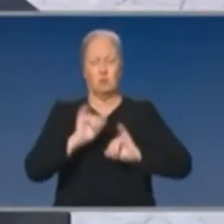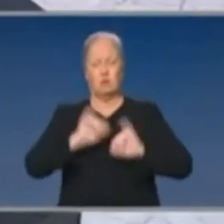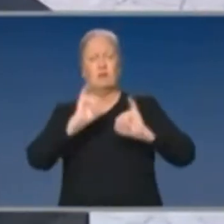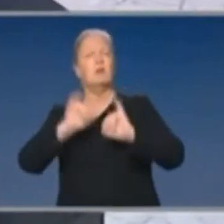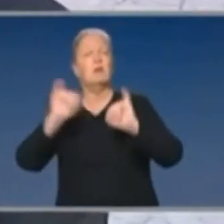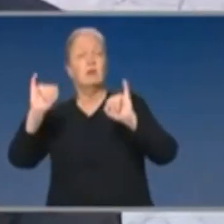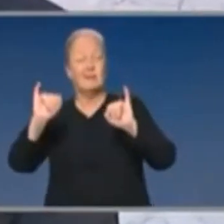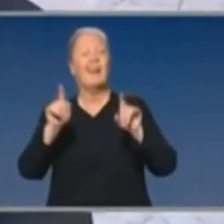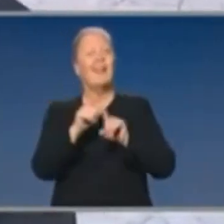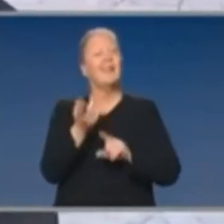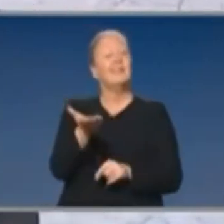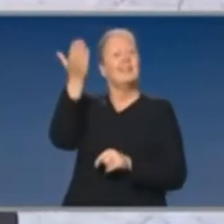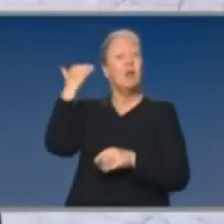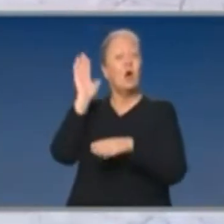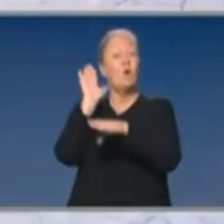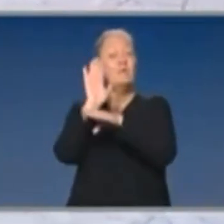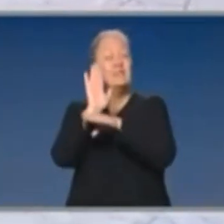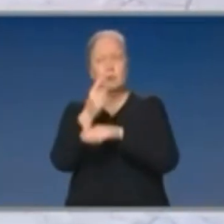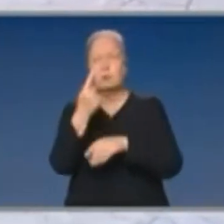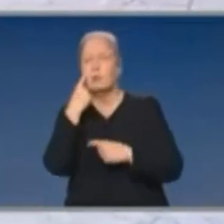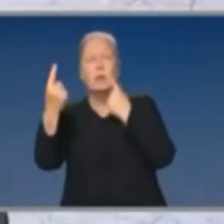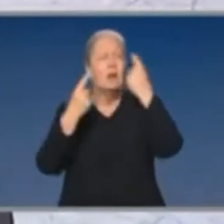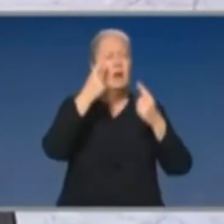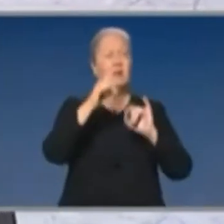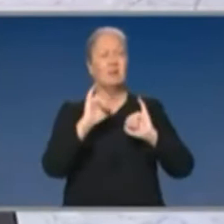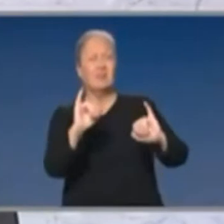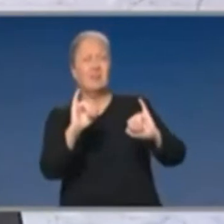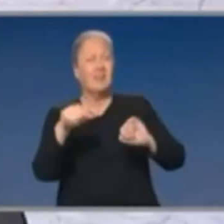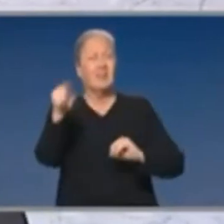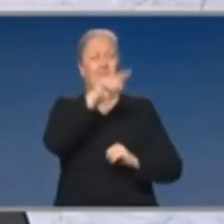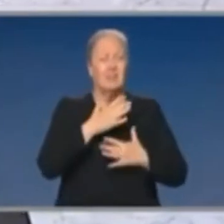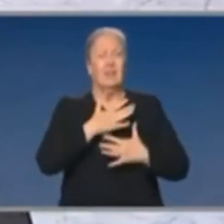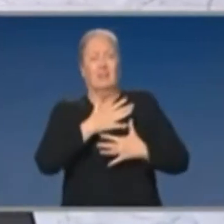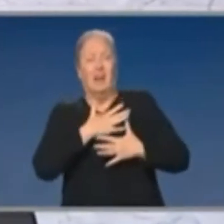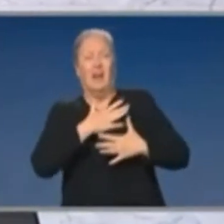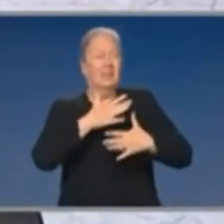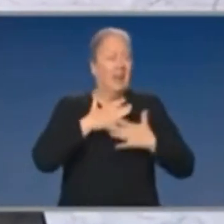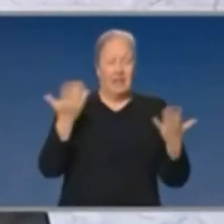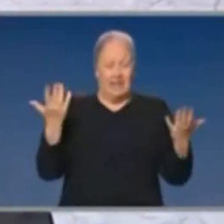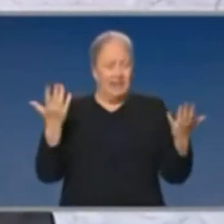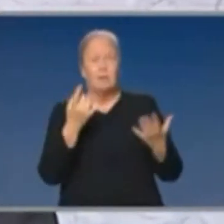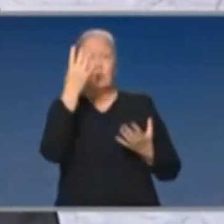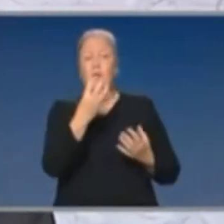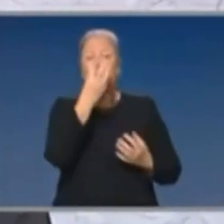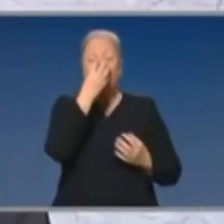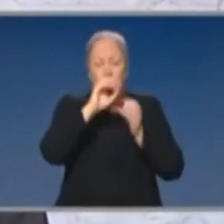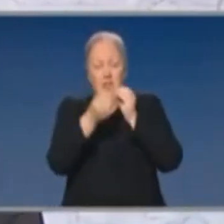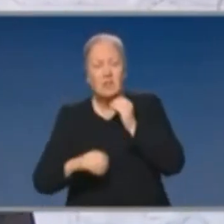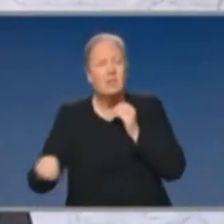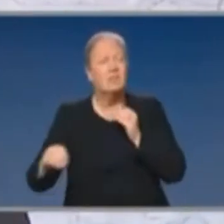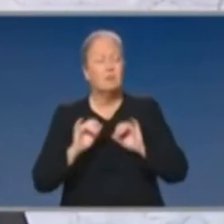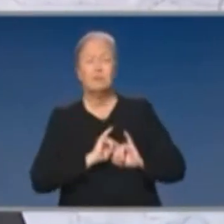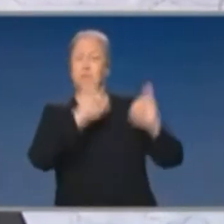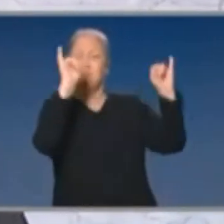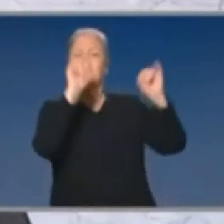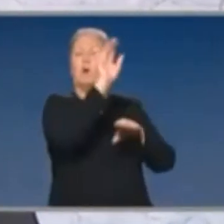scenes. We saw in hospitals overseas with people gasping for their last breath and not being able to have a respirator. We have